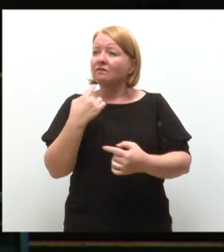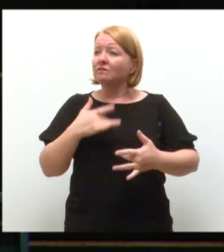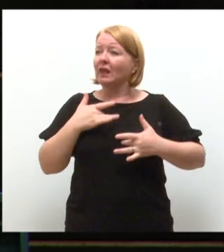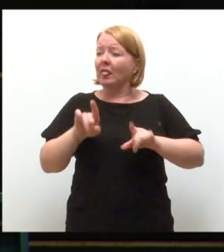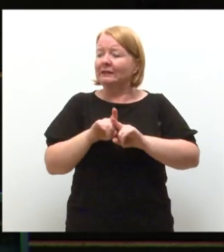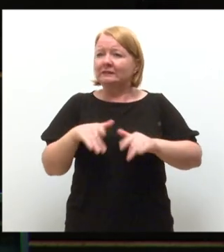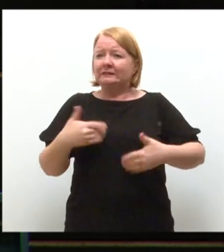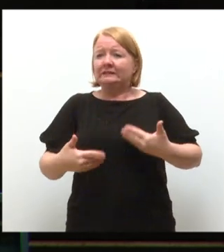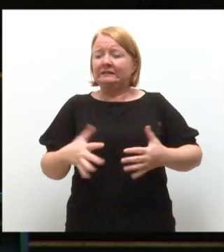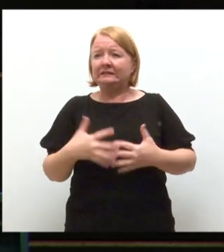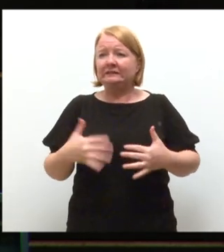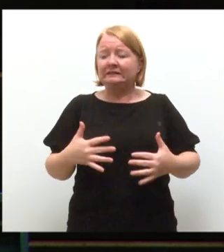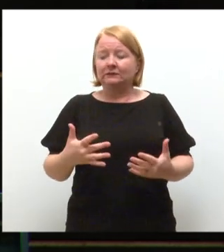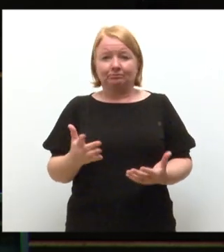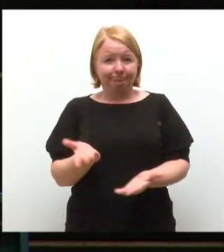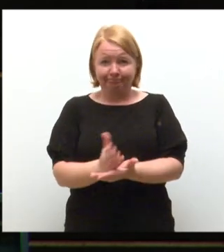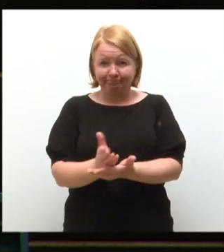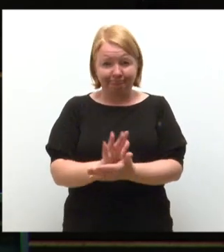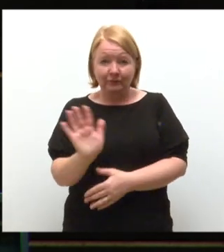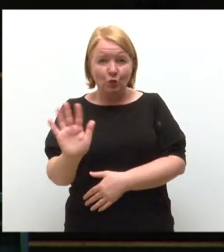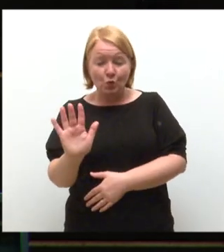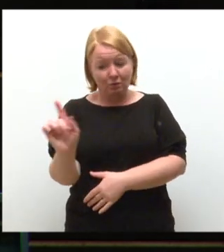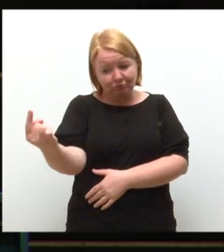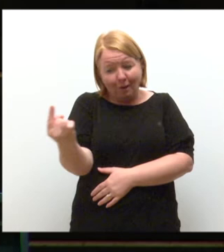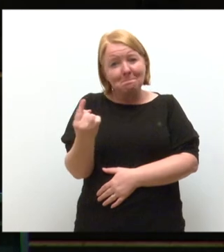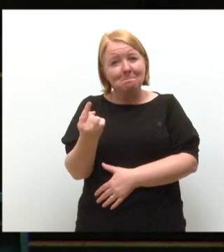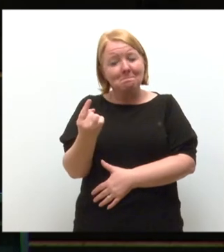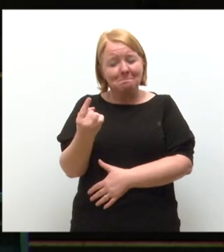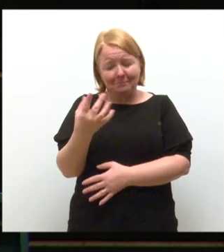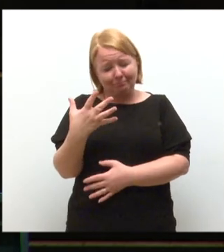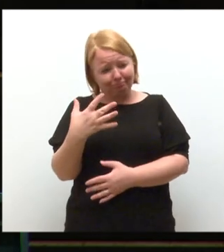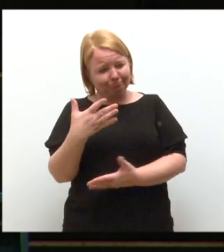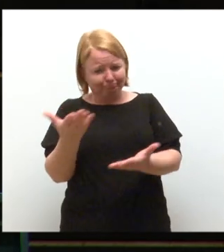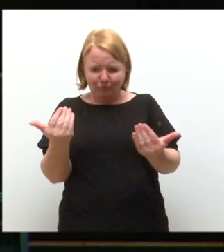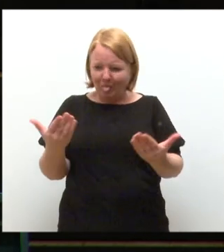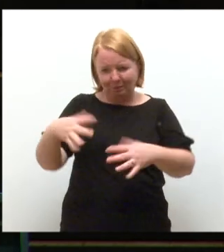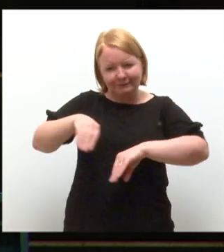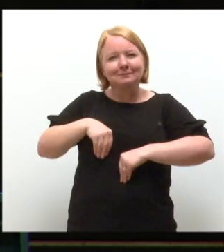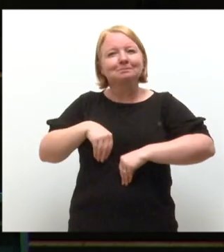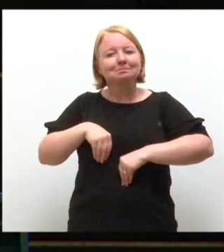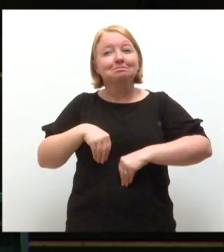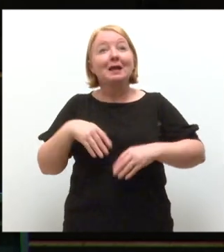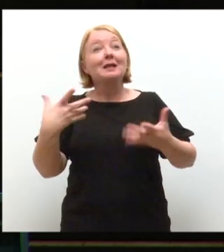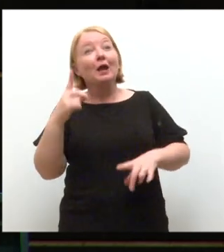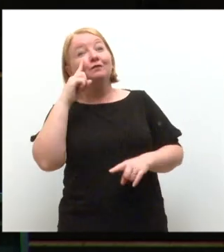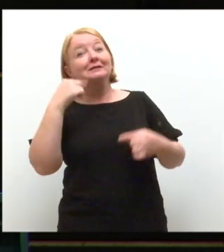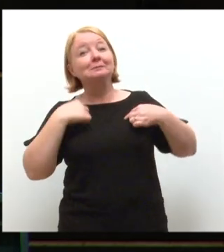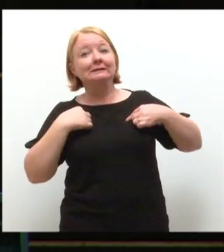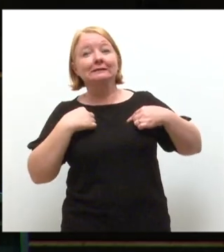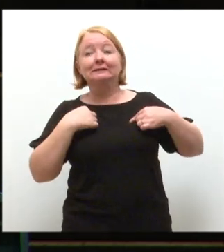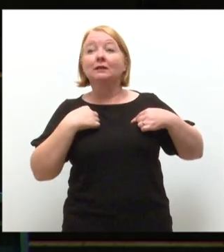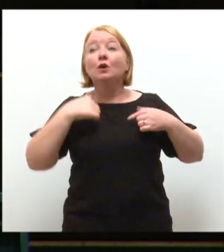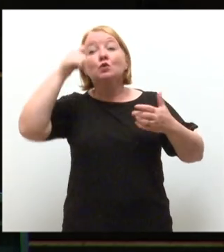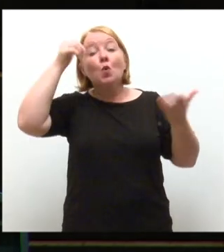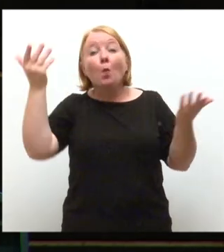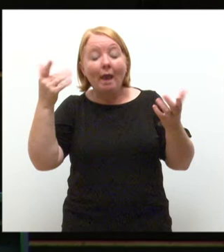own for anything. Please take advantage of all these things. Well, now you've seen me, I will finish. Now you know where